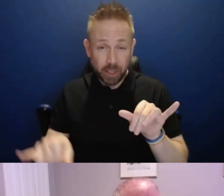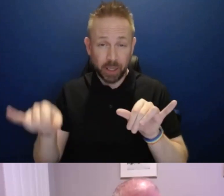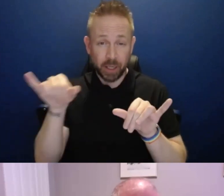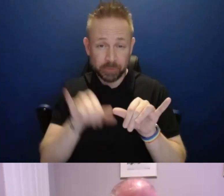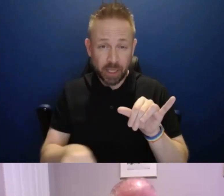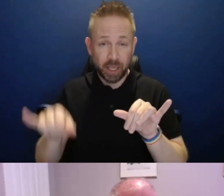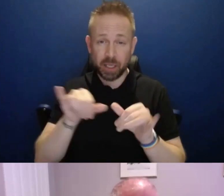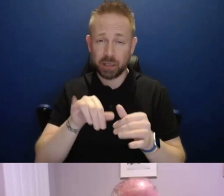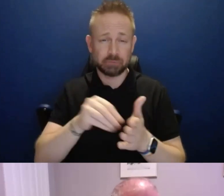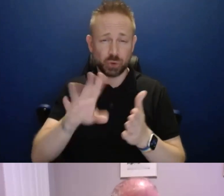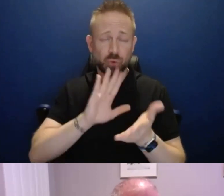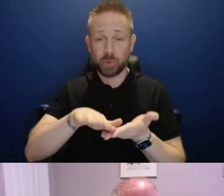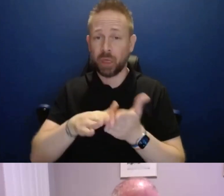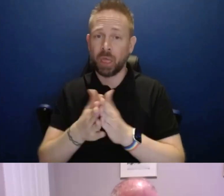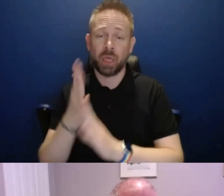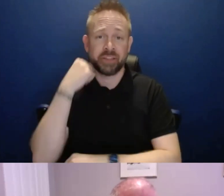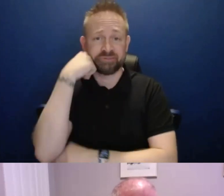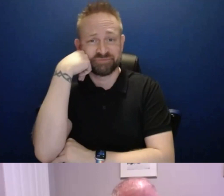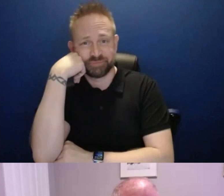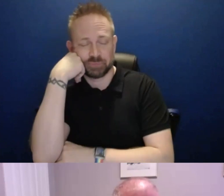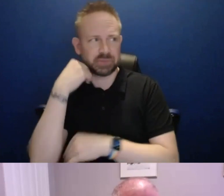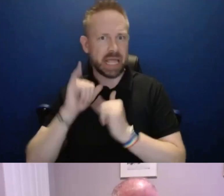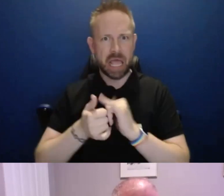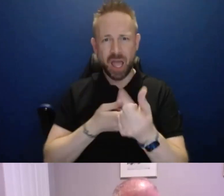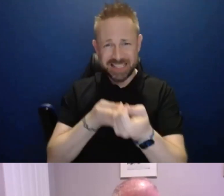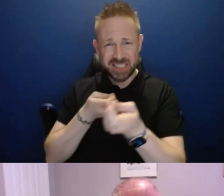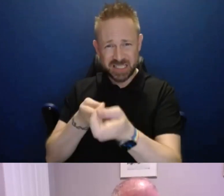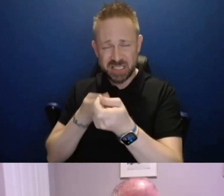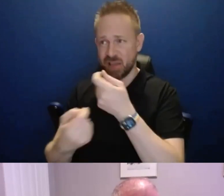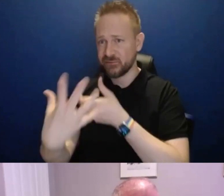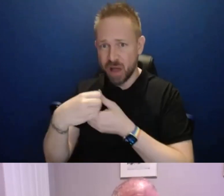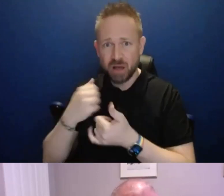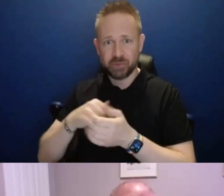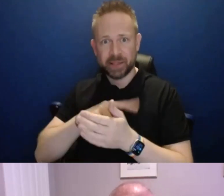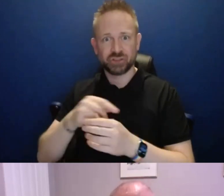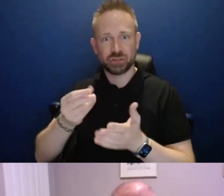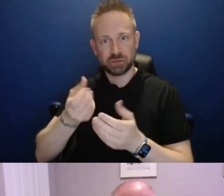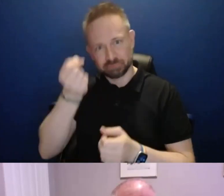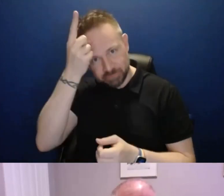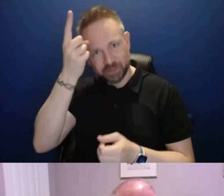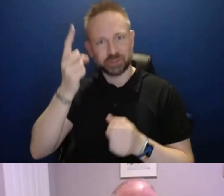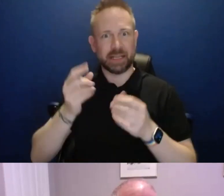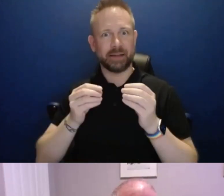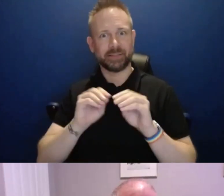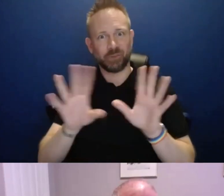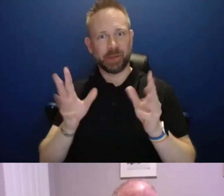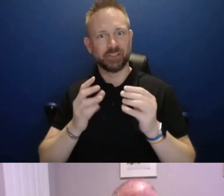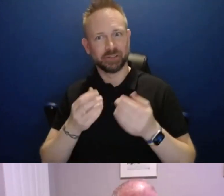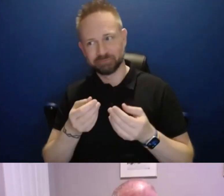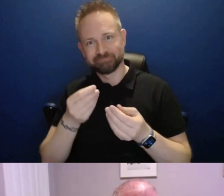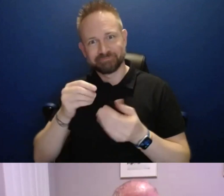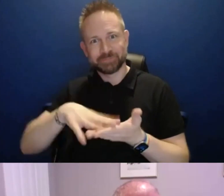have to have additions to those environments to actually bring them in and ensure the learning. And then you have to have some way to